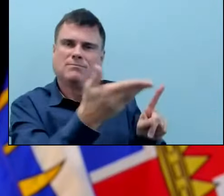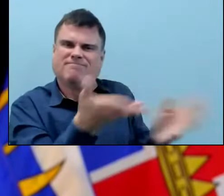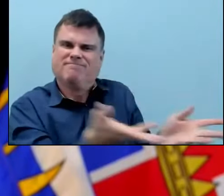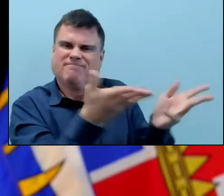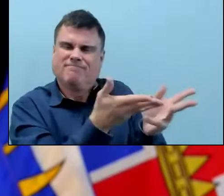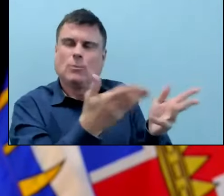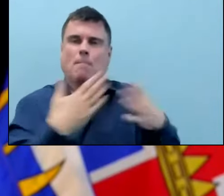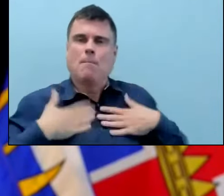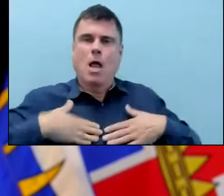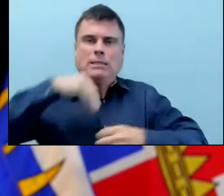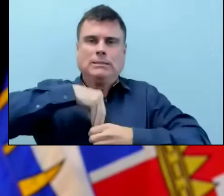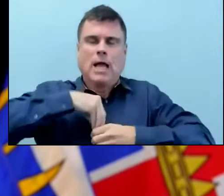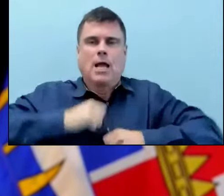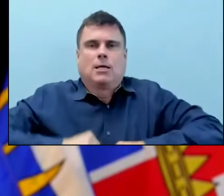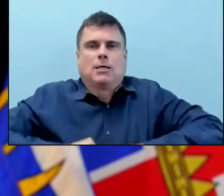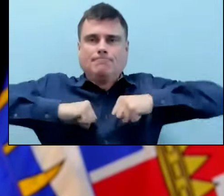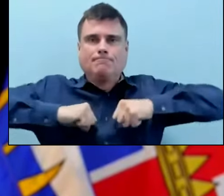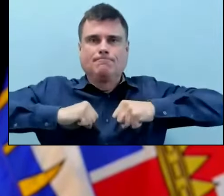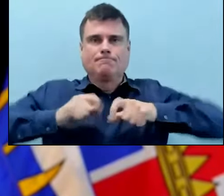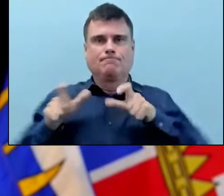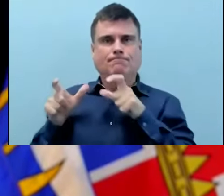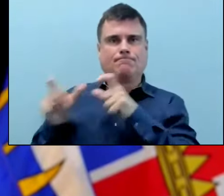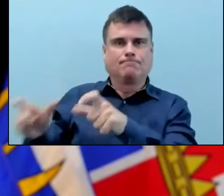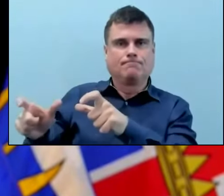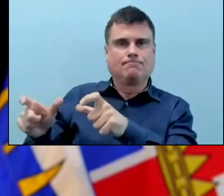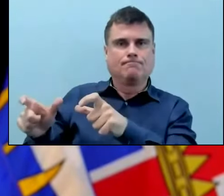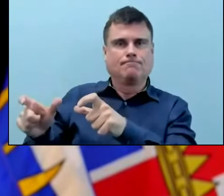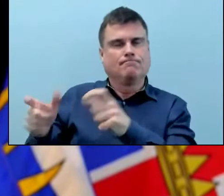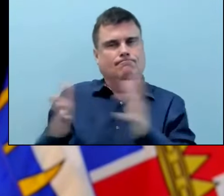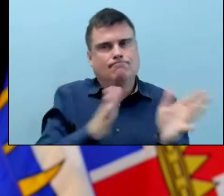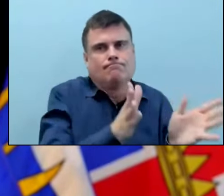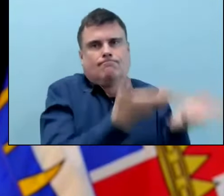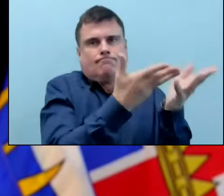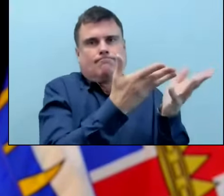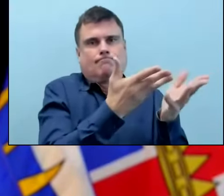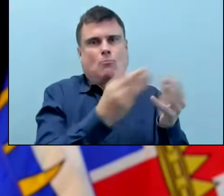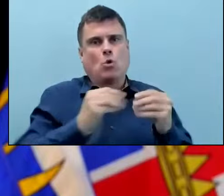immunity as we're going through this next few months.